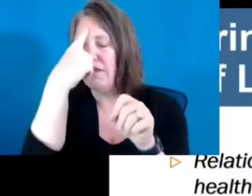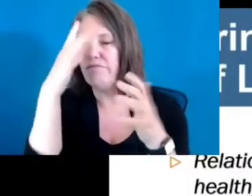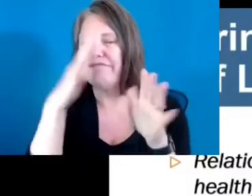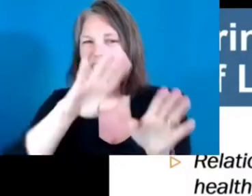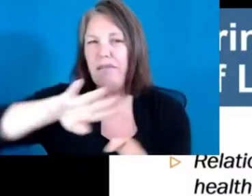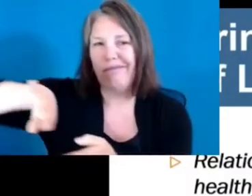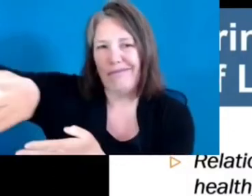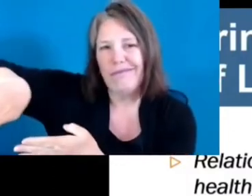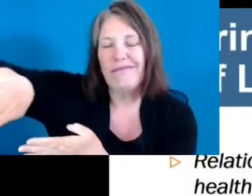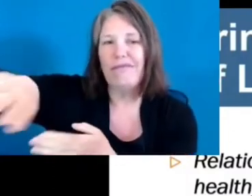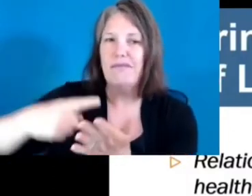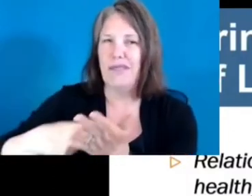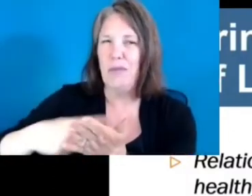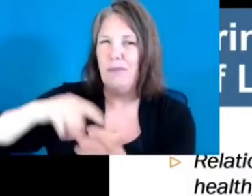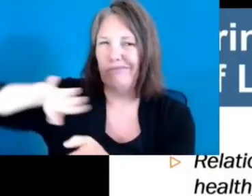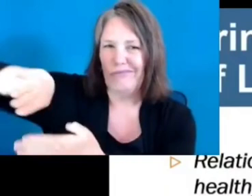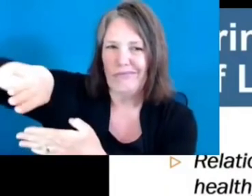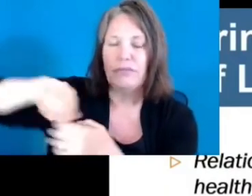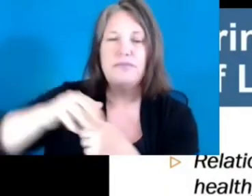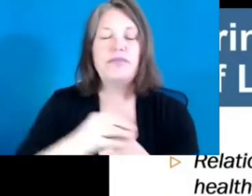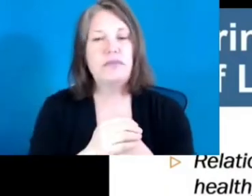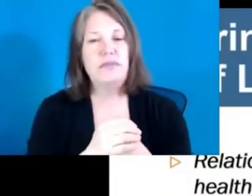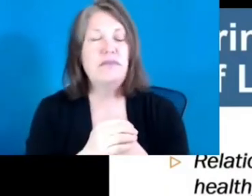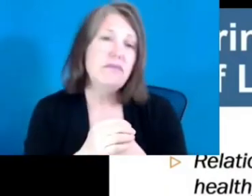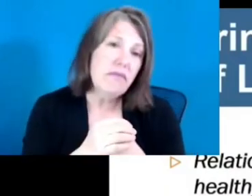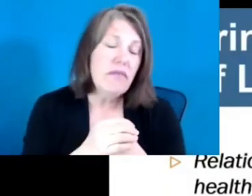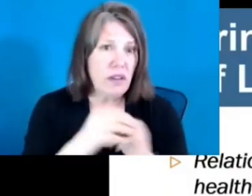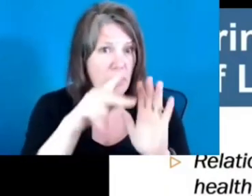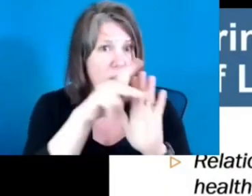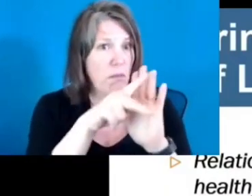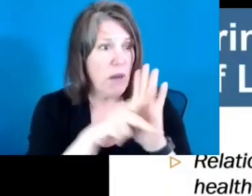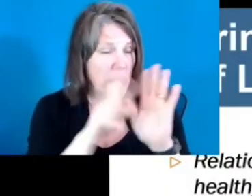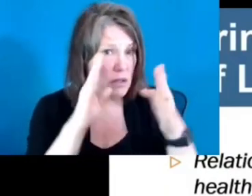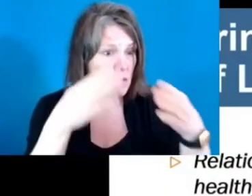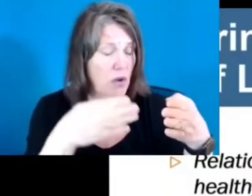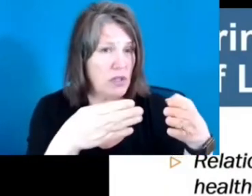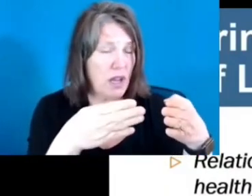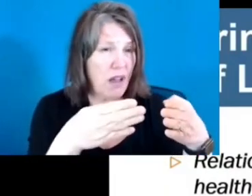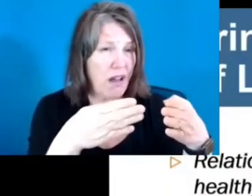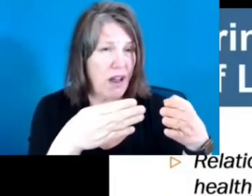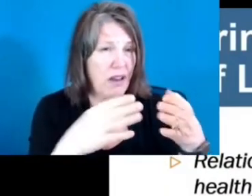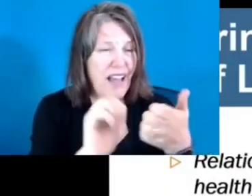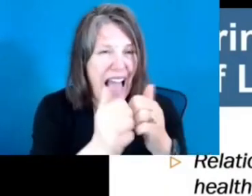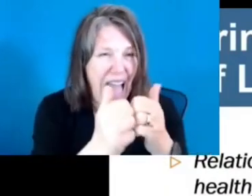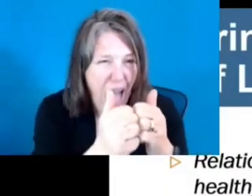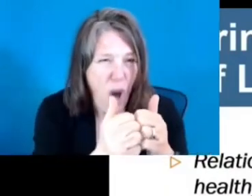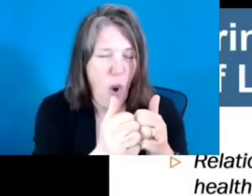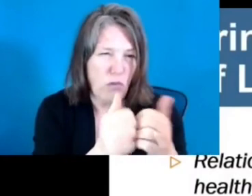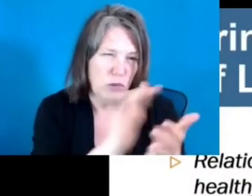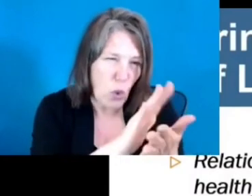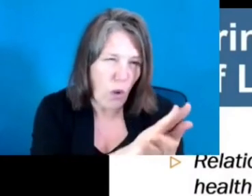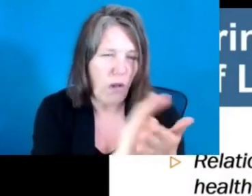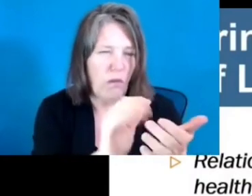focus on, you know, the mechanisms of schooling. First, of course, relationships are the essential ingredient that catalyzes